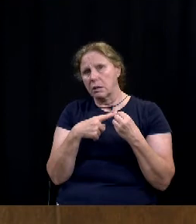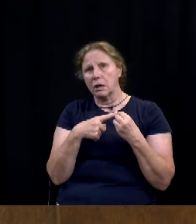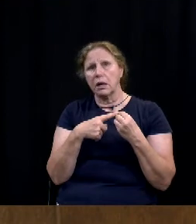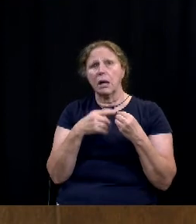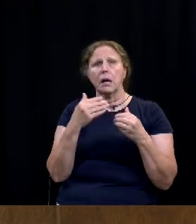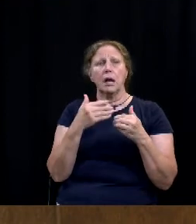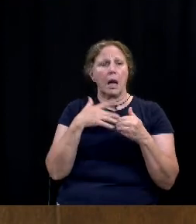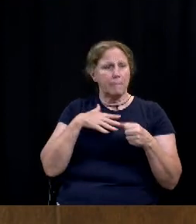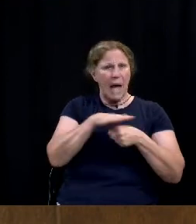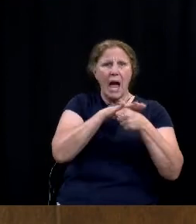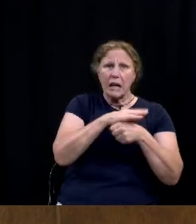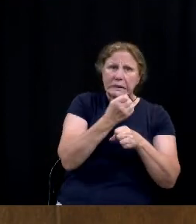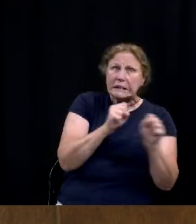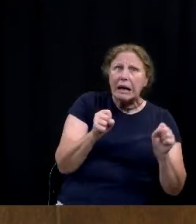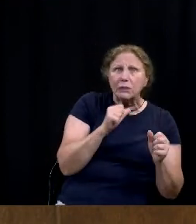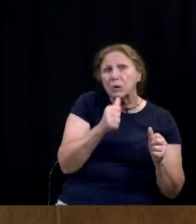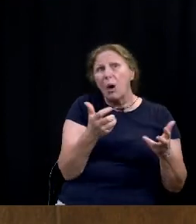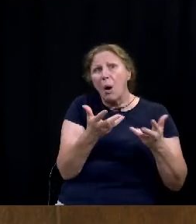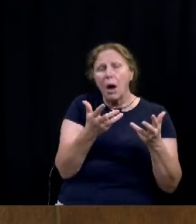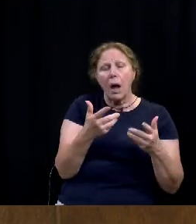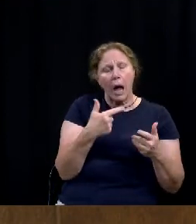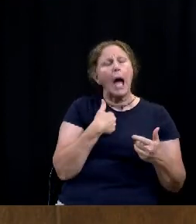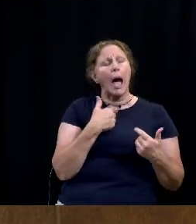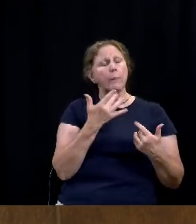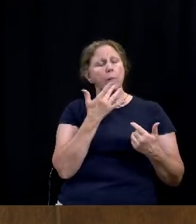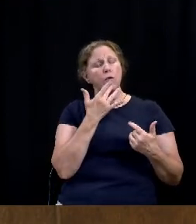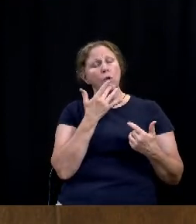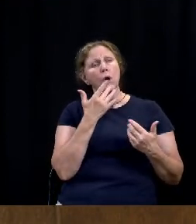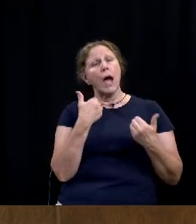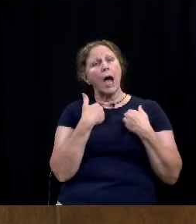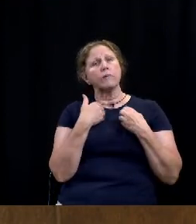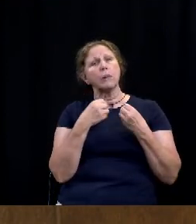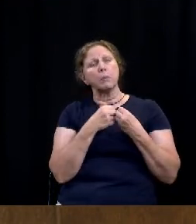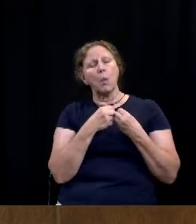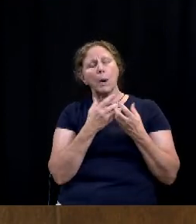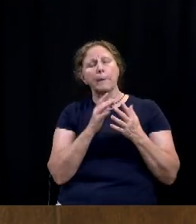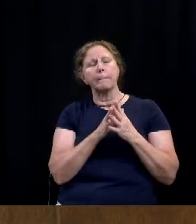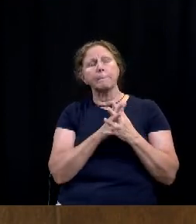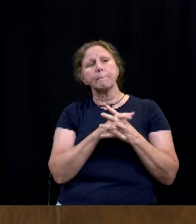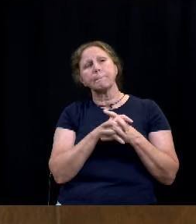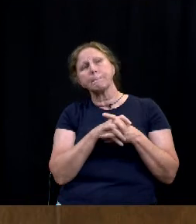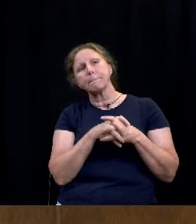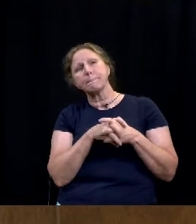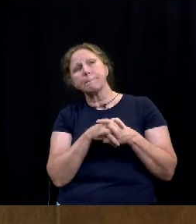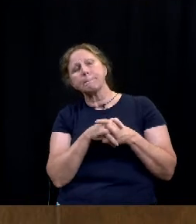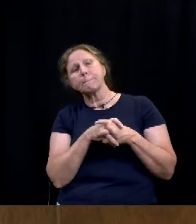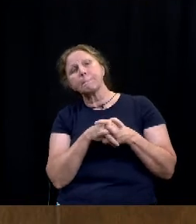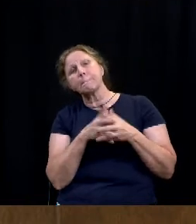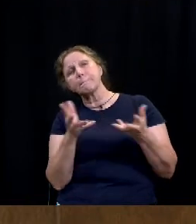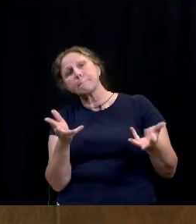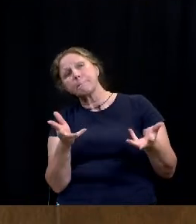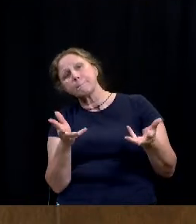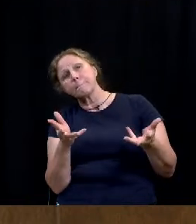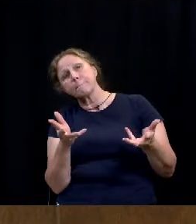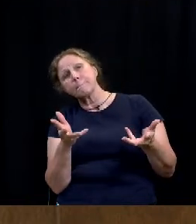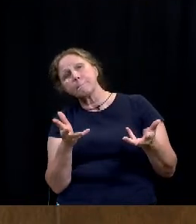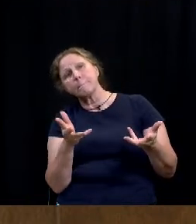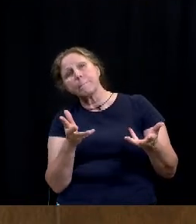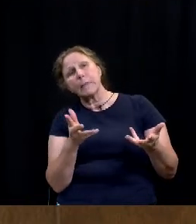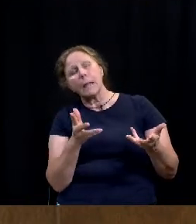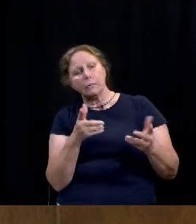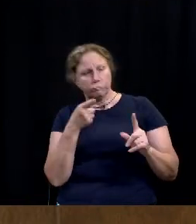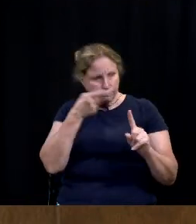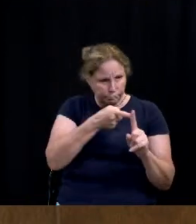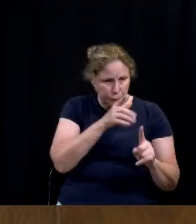safety i would like to have a more personal um uh answers you know